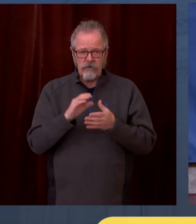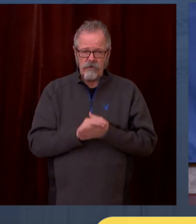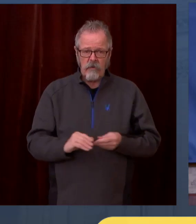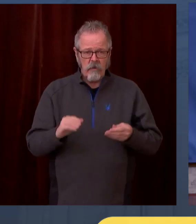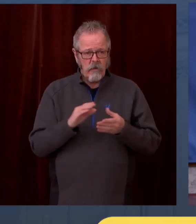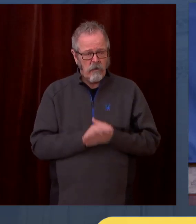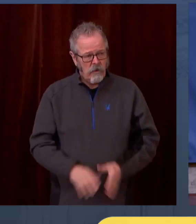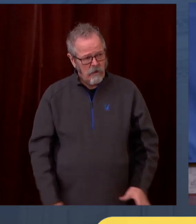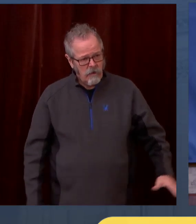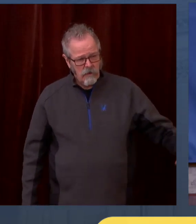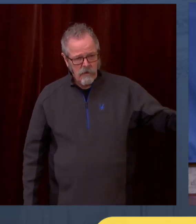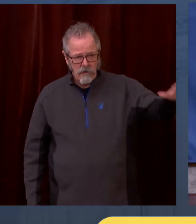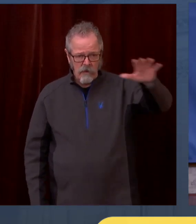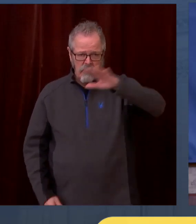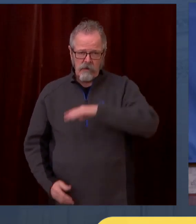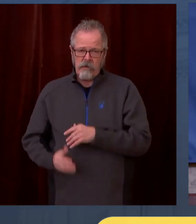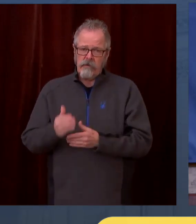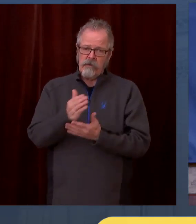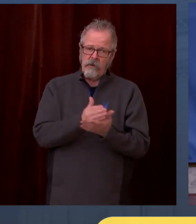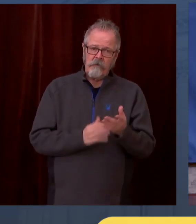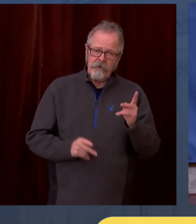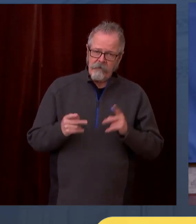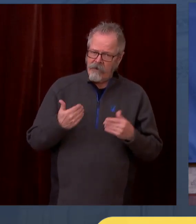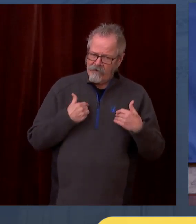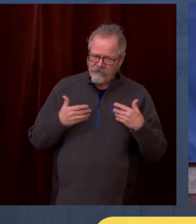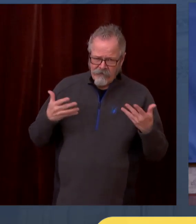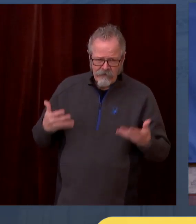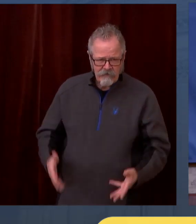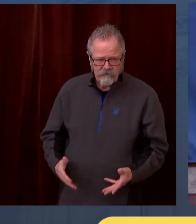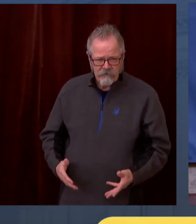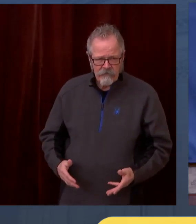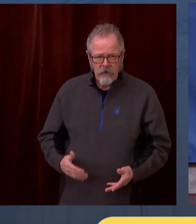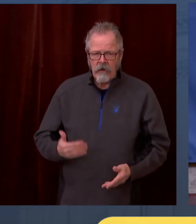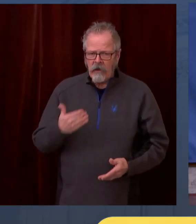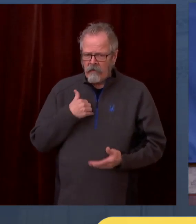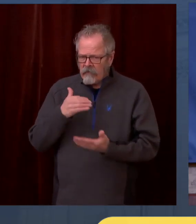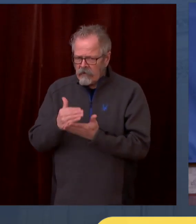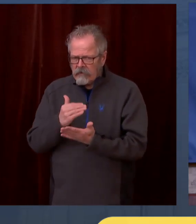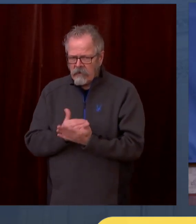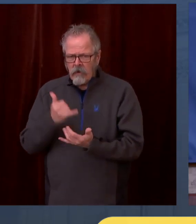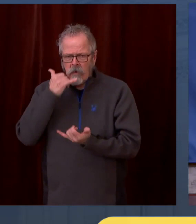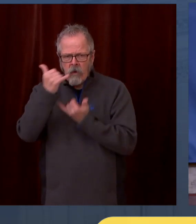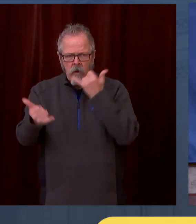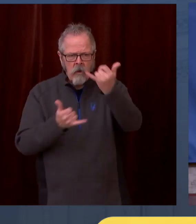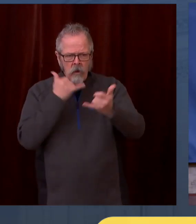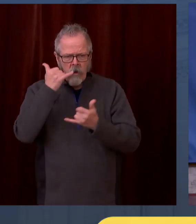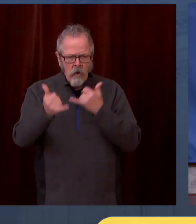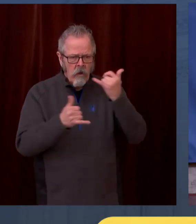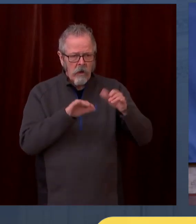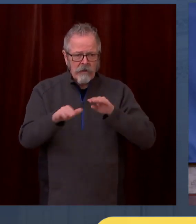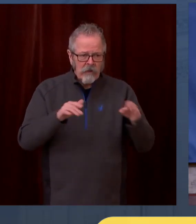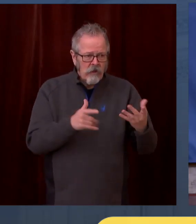lists of folks who needed treatment. They've done a great job making sure we don't have any meaningful wastage.